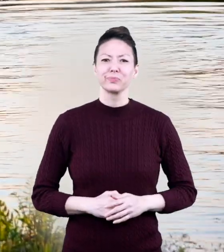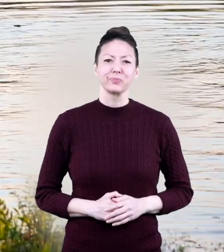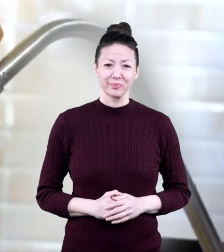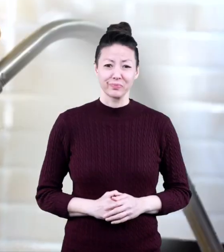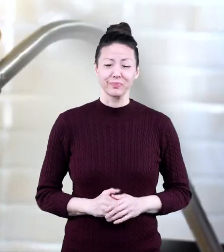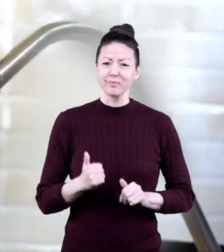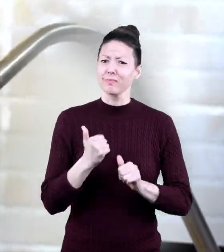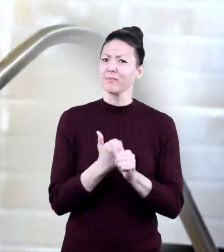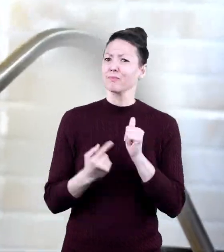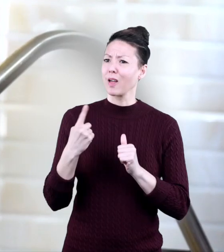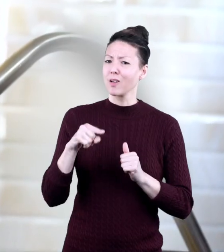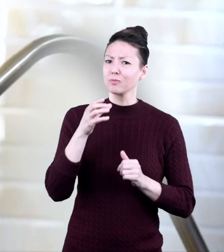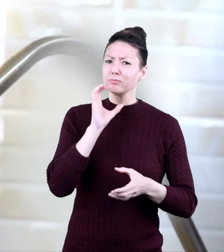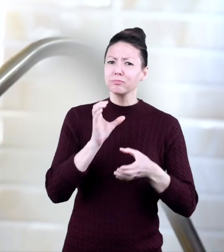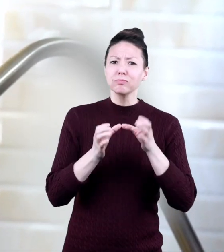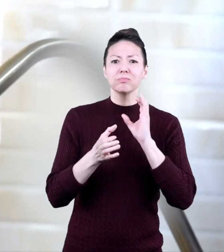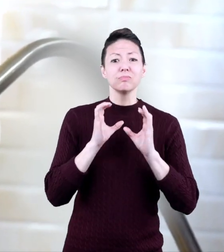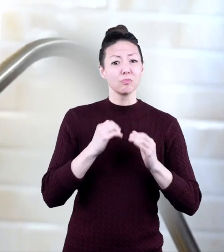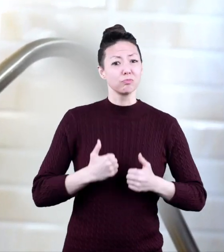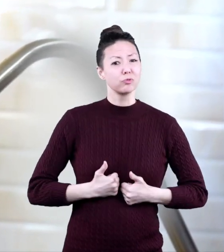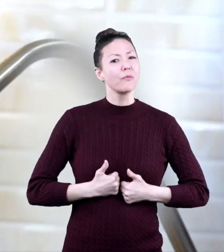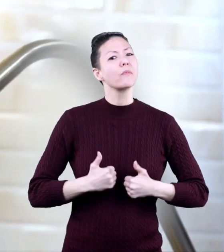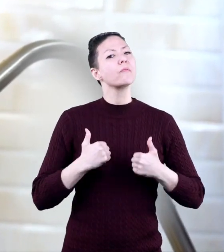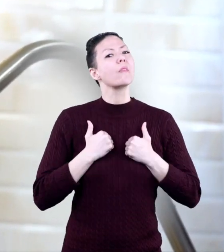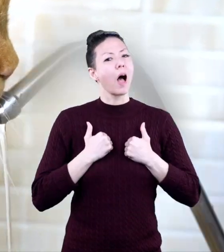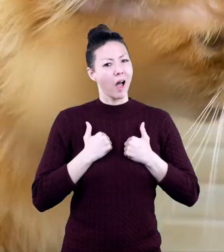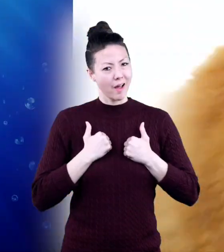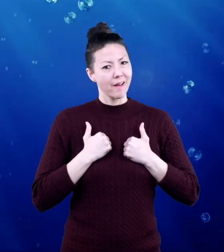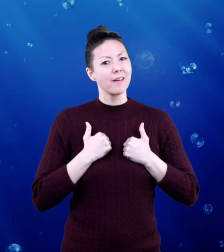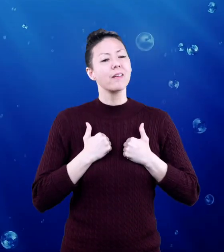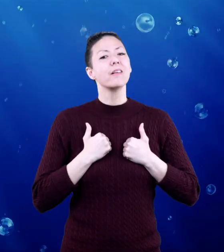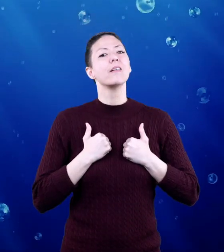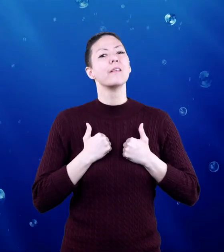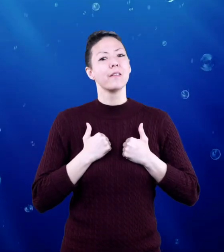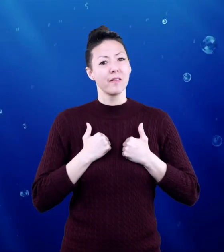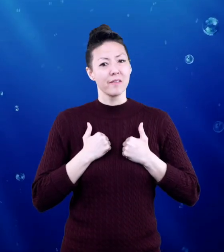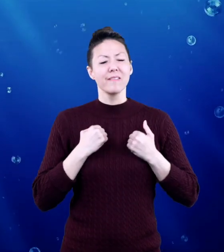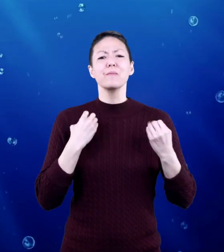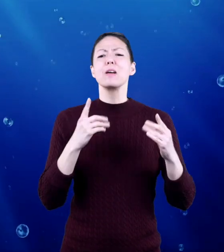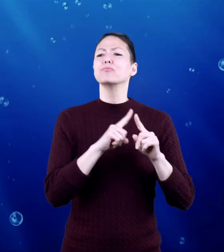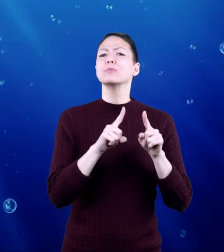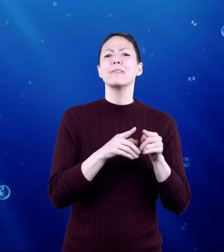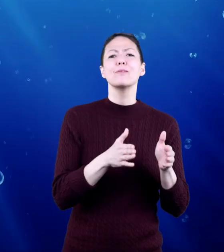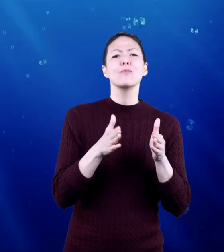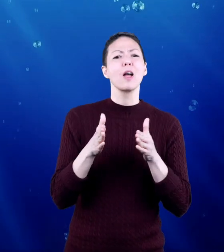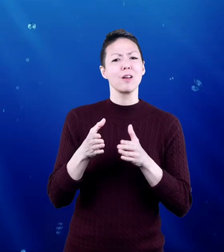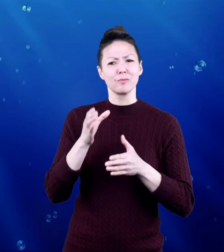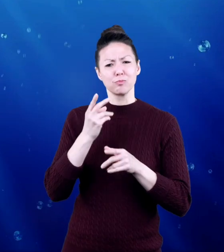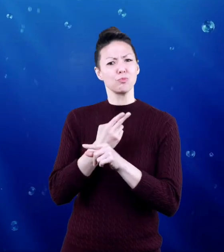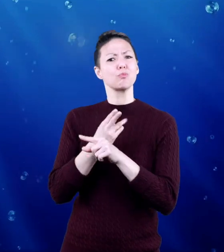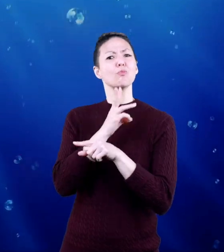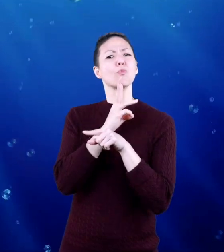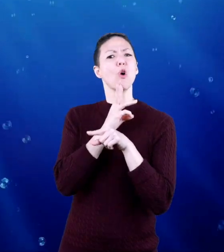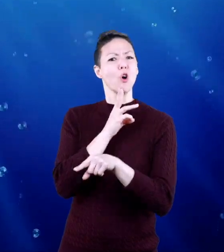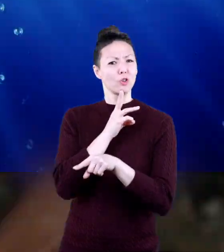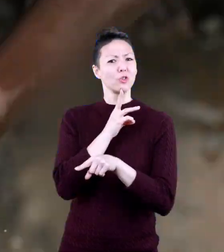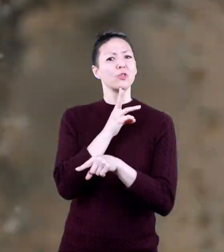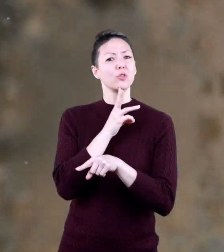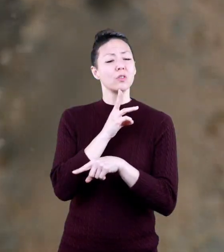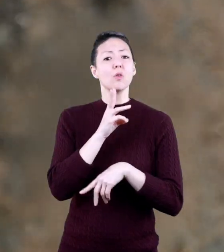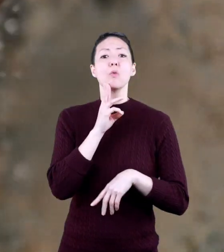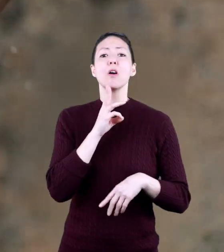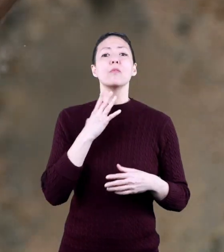everyone needs drinking water to survive but we use water in many other ways too